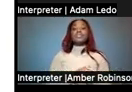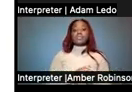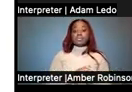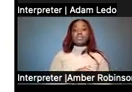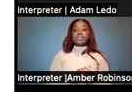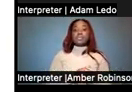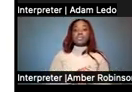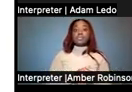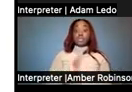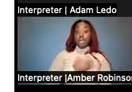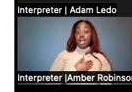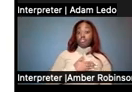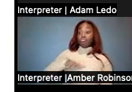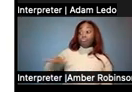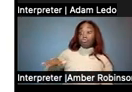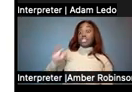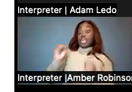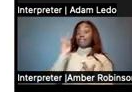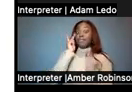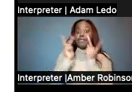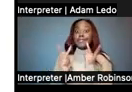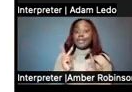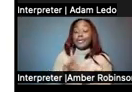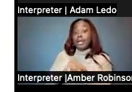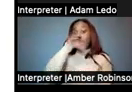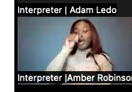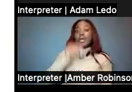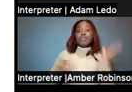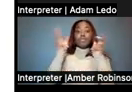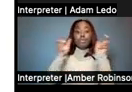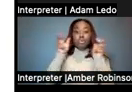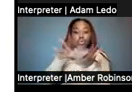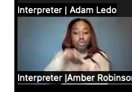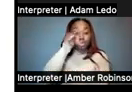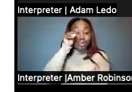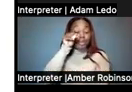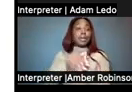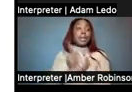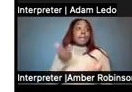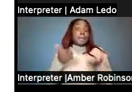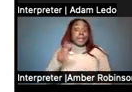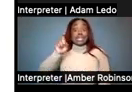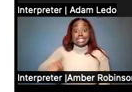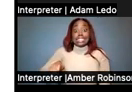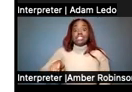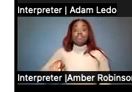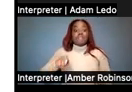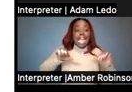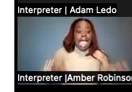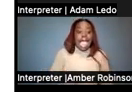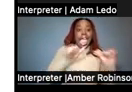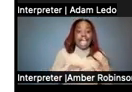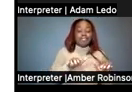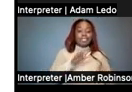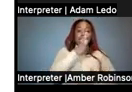our kids could be visual learners, audio learners. They might need to do it to be, to